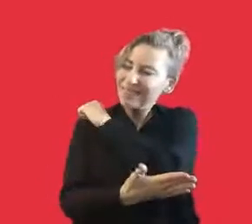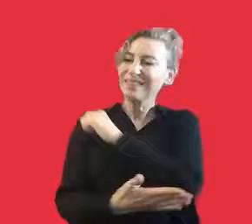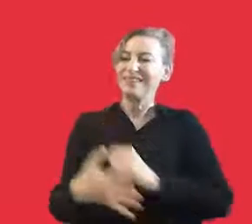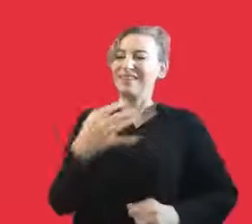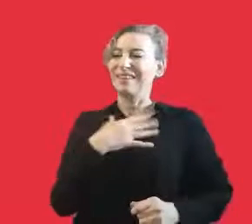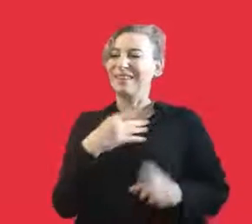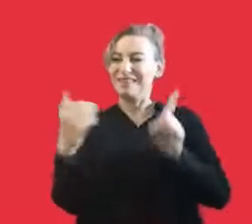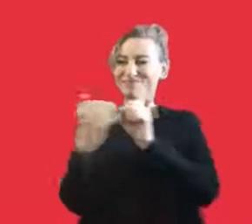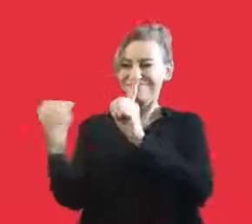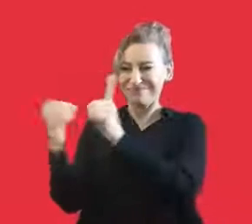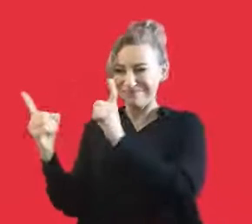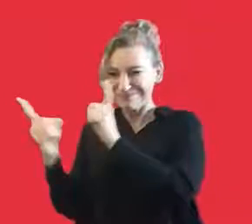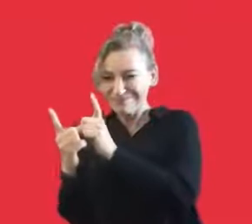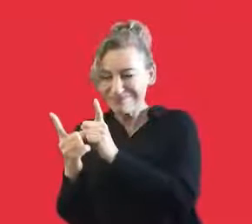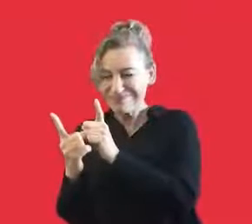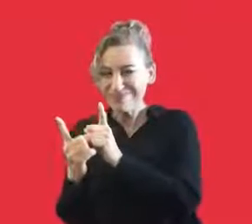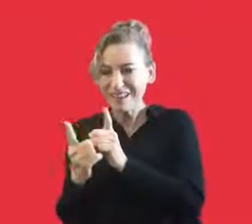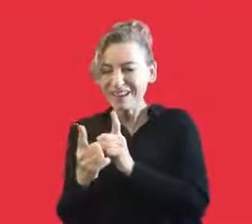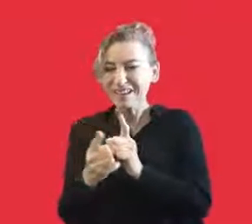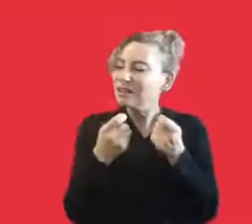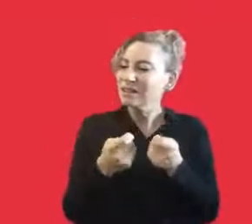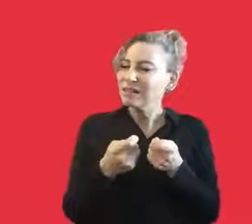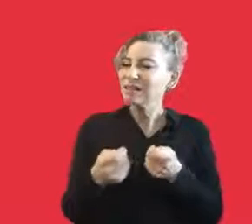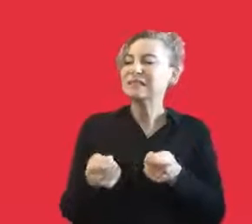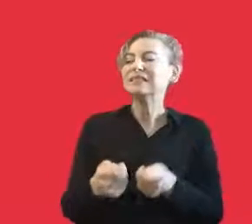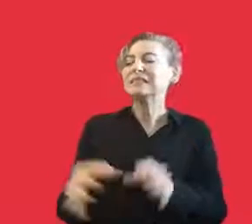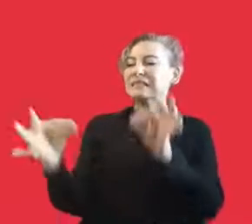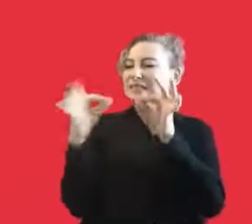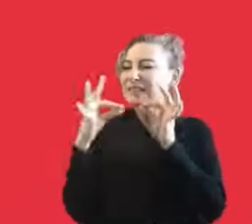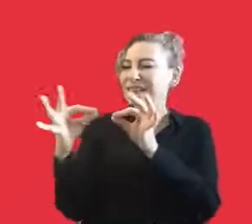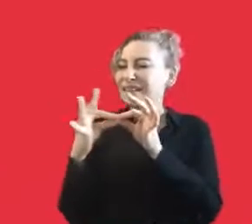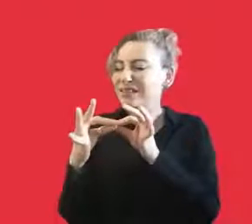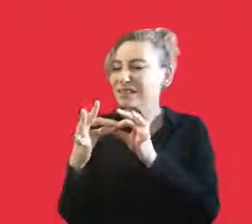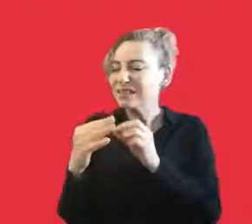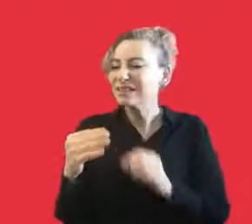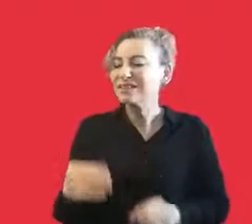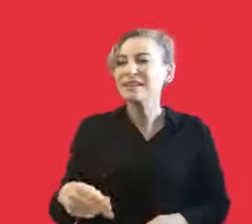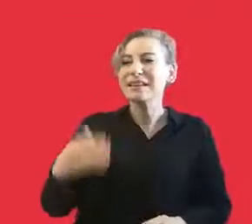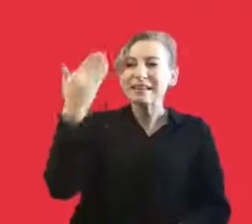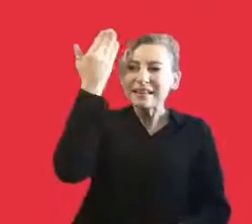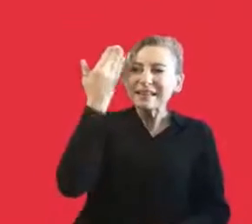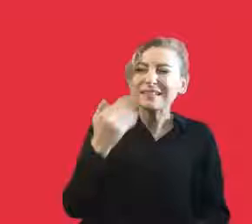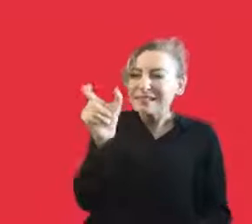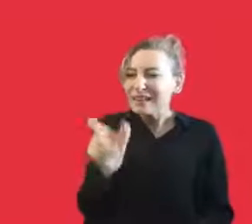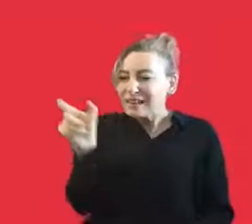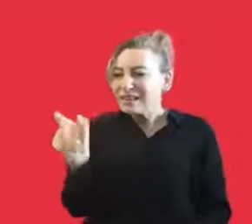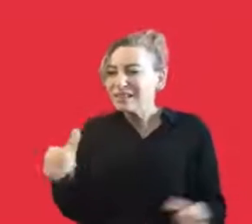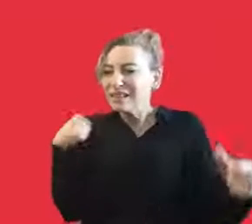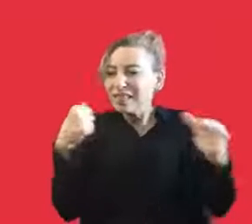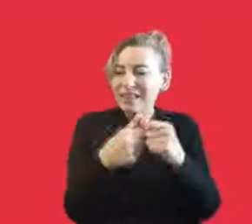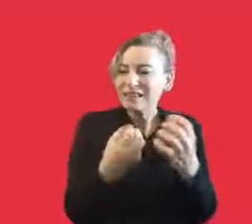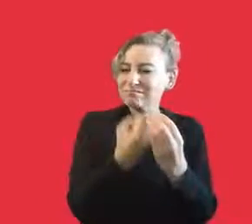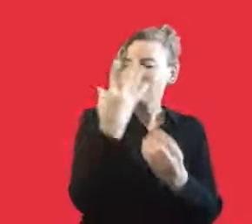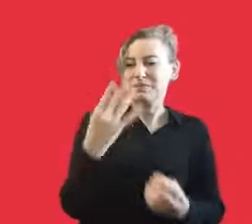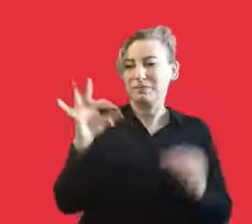Sharing and solidarity between theatres is quite important. And also, there is the volunteers and relationship with colleagues. And we have started to